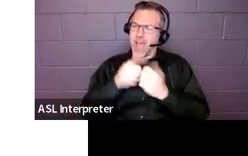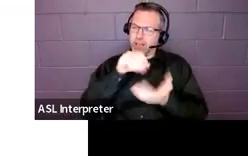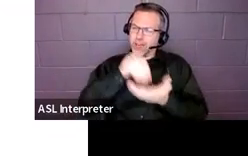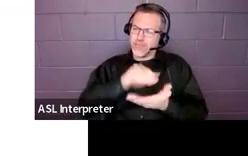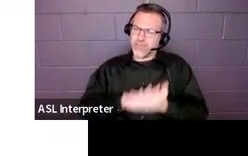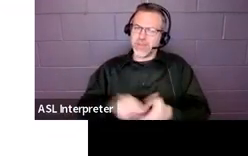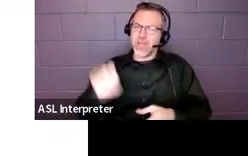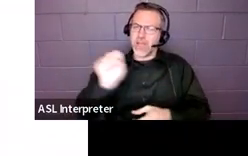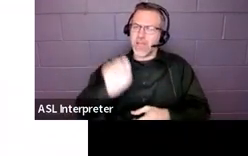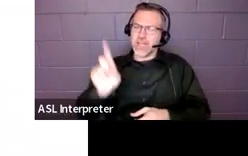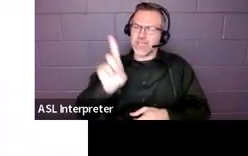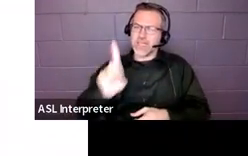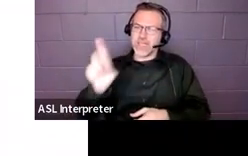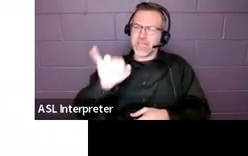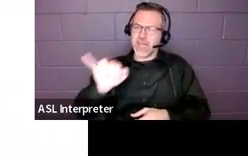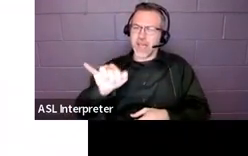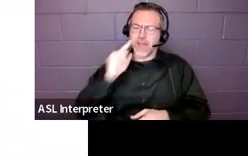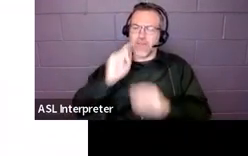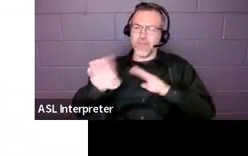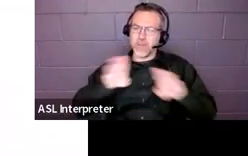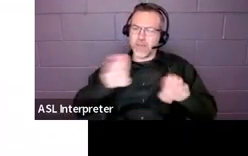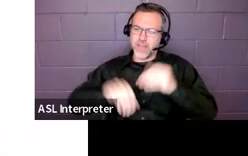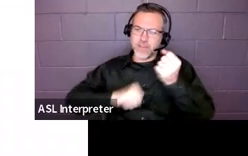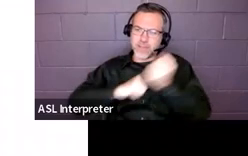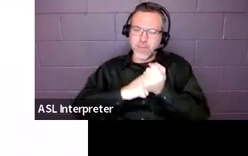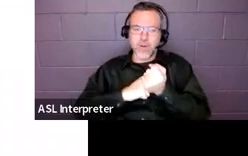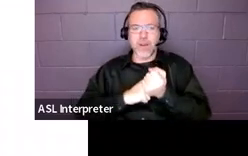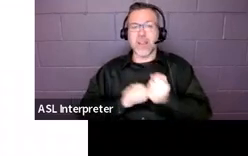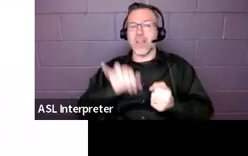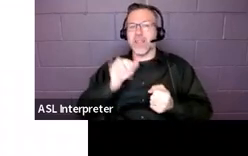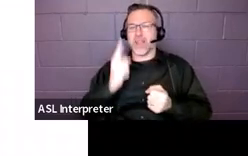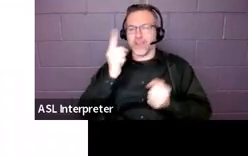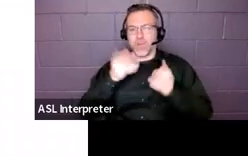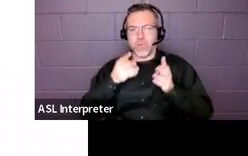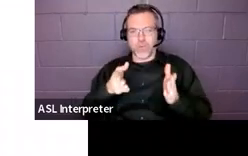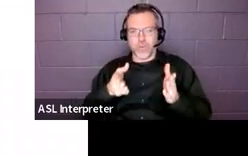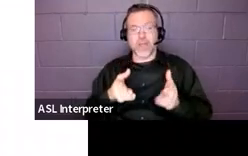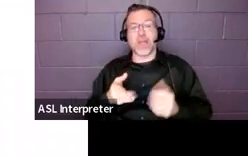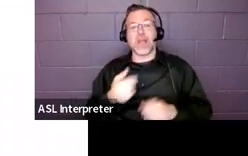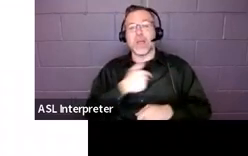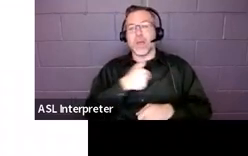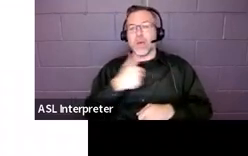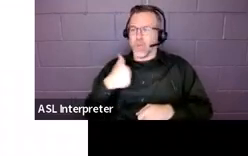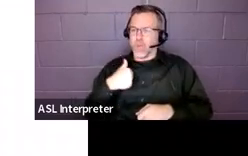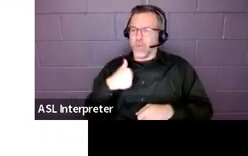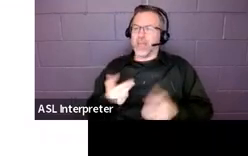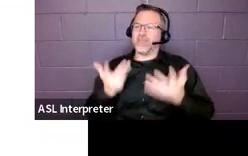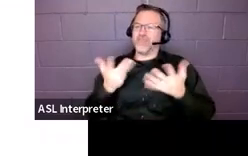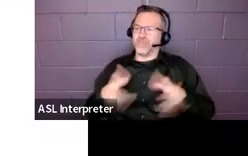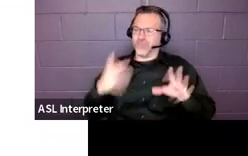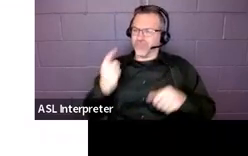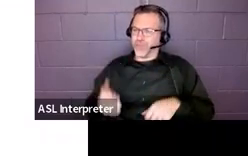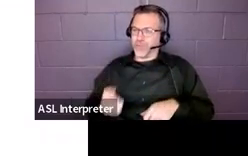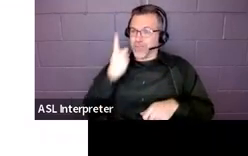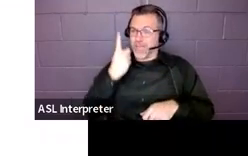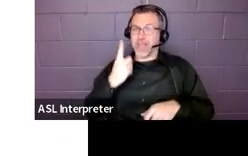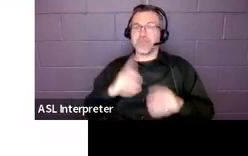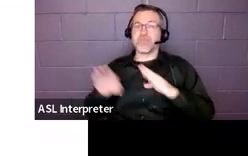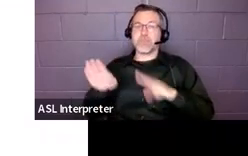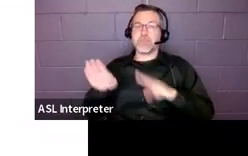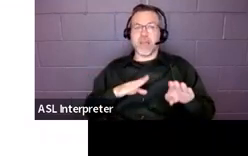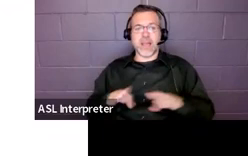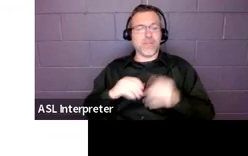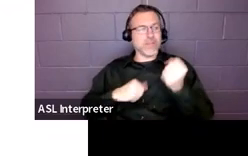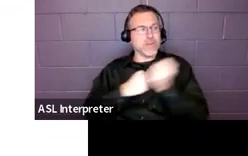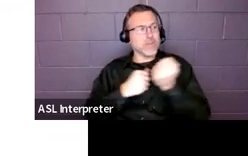support or executive functioning. And this is one way to do it, you know, because we understand that that behavior support or that